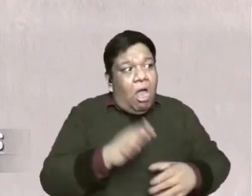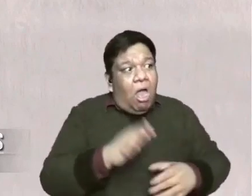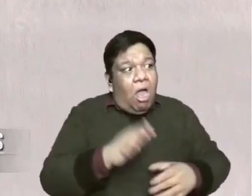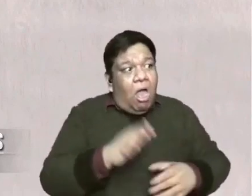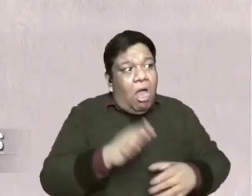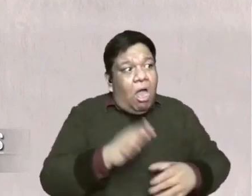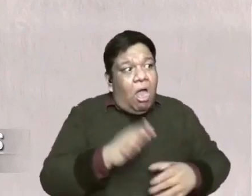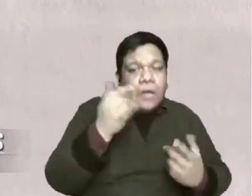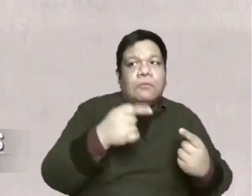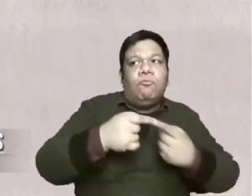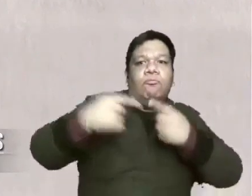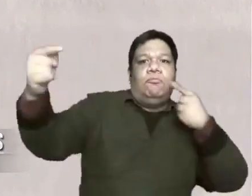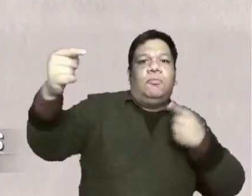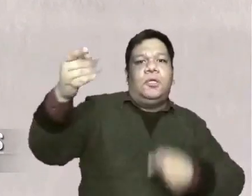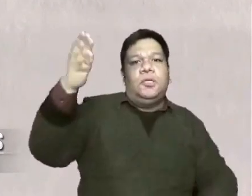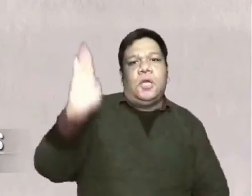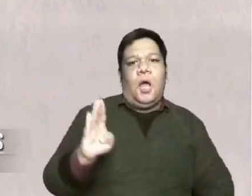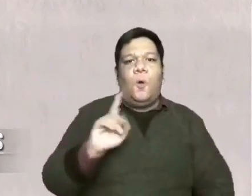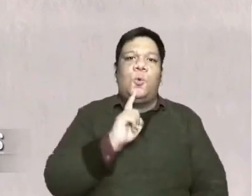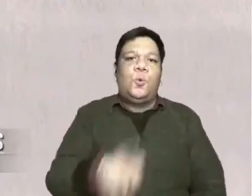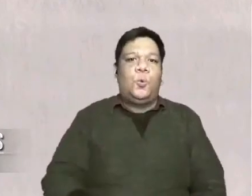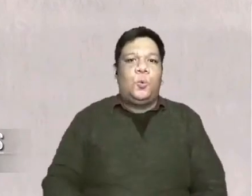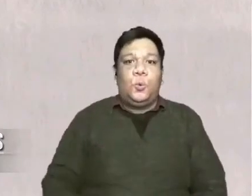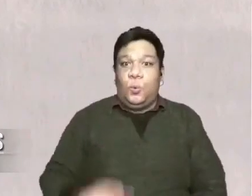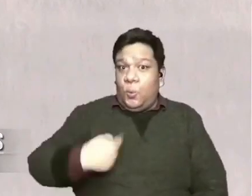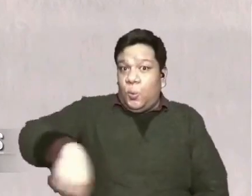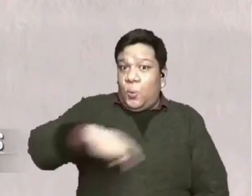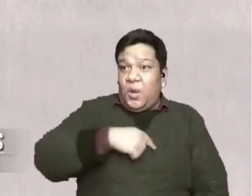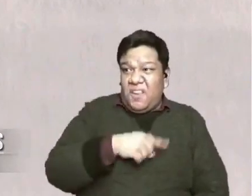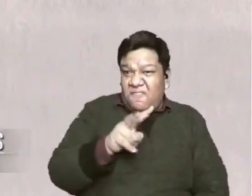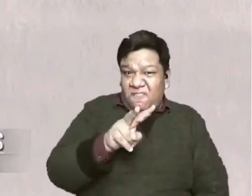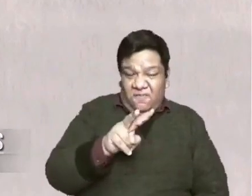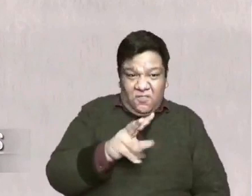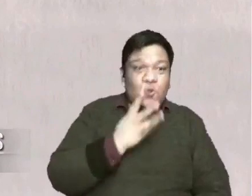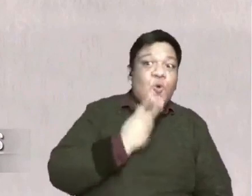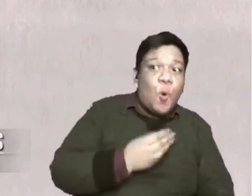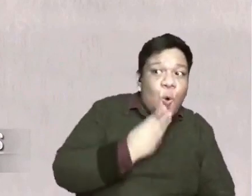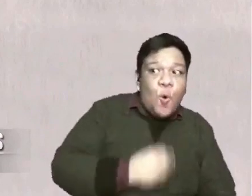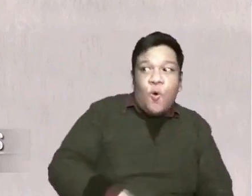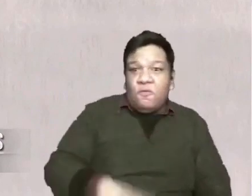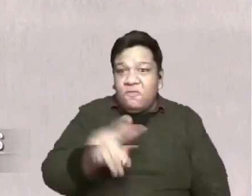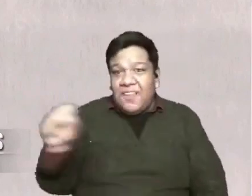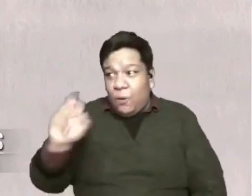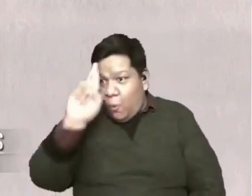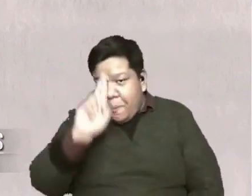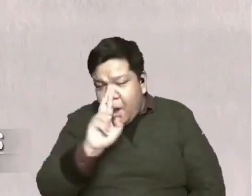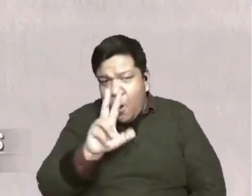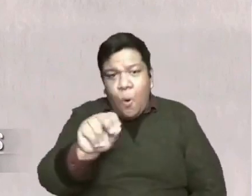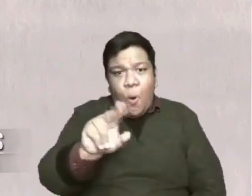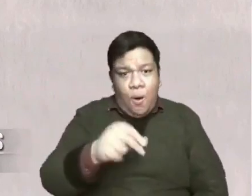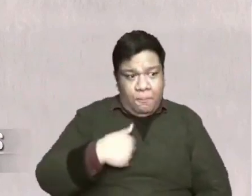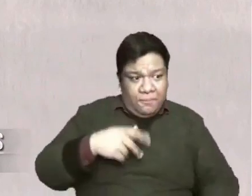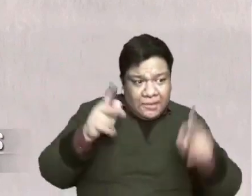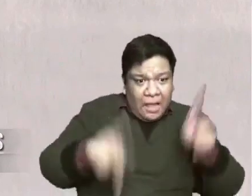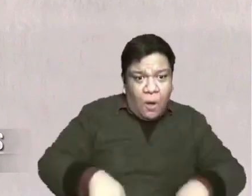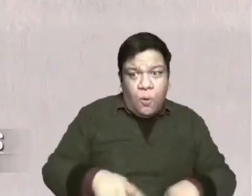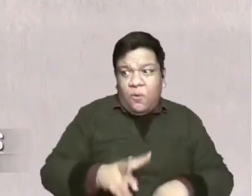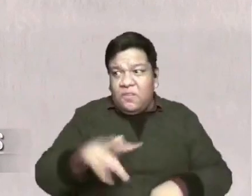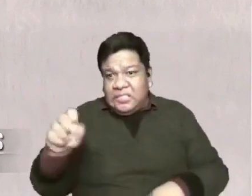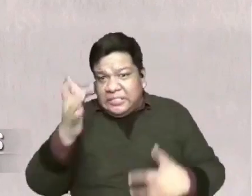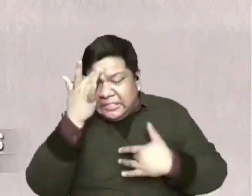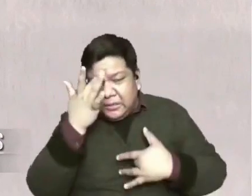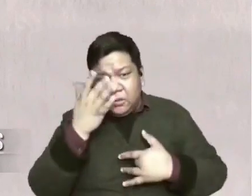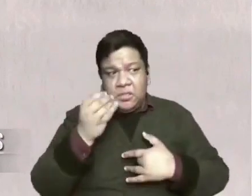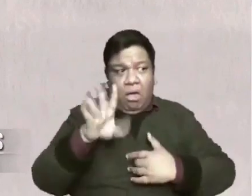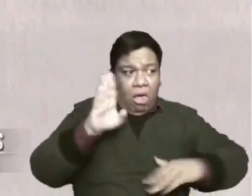Kaaway tayo ng Diyos. Hindi mga Romano against the Jews. Hindi tao, hindi sakit,